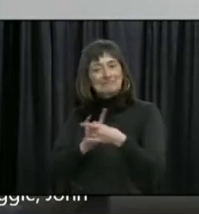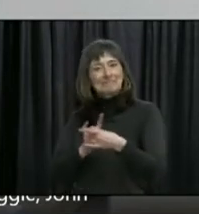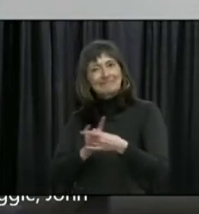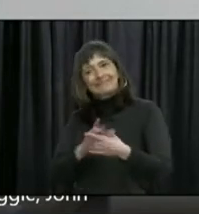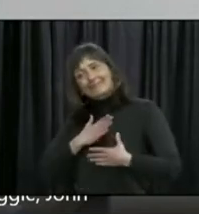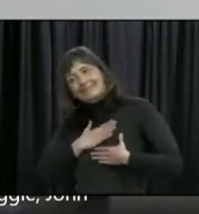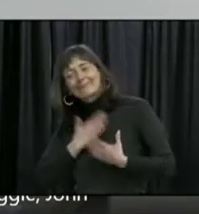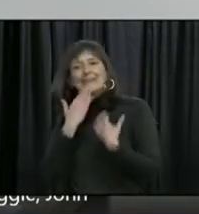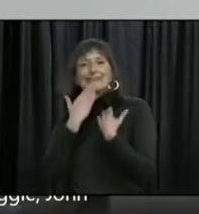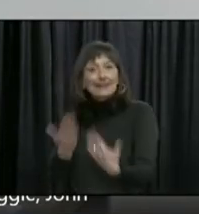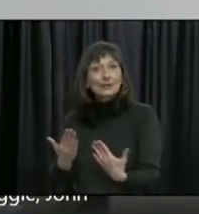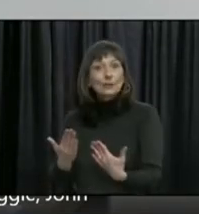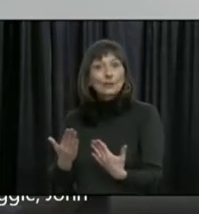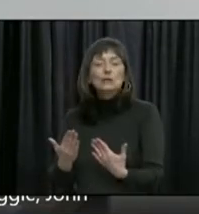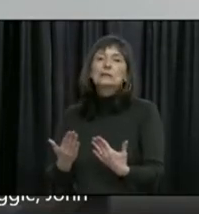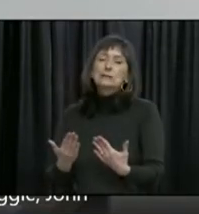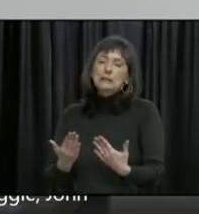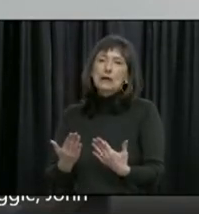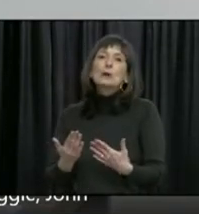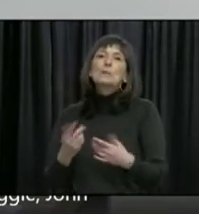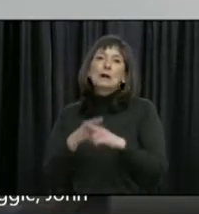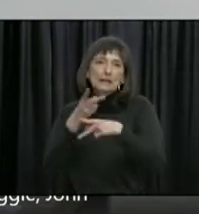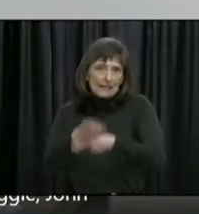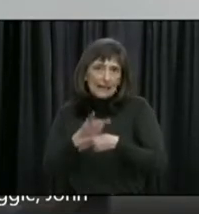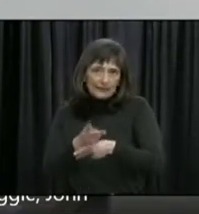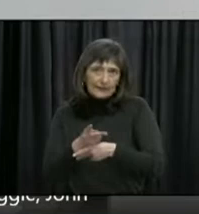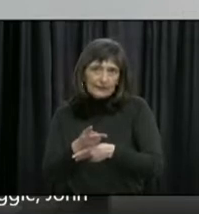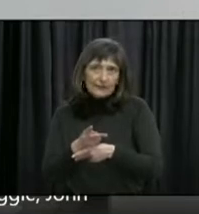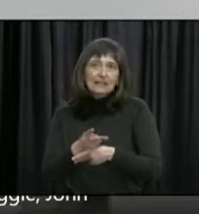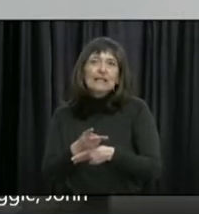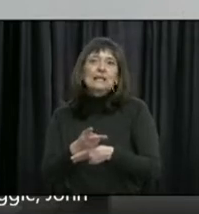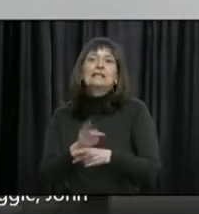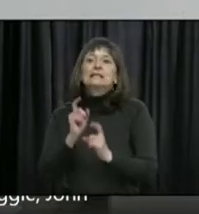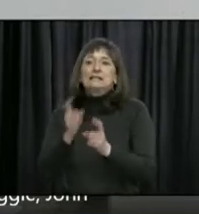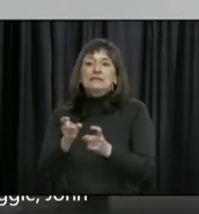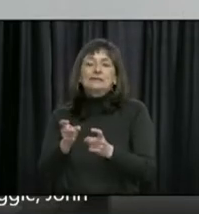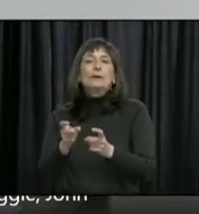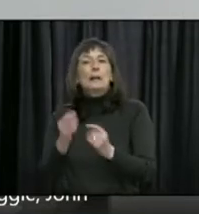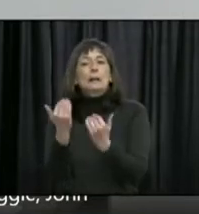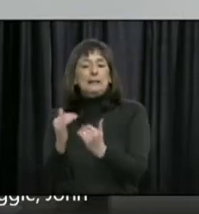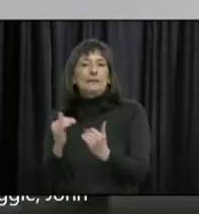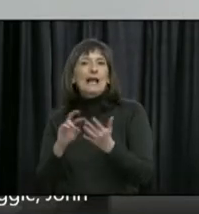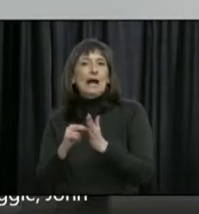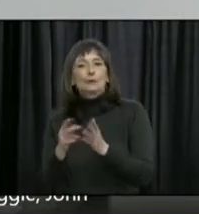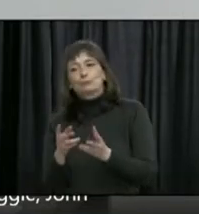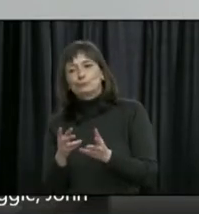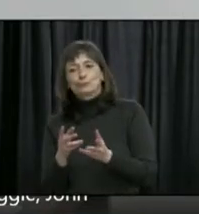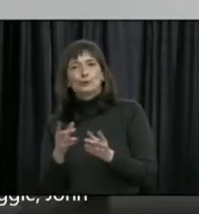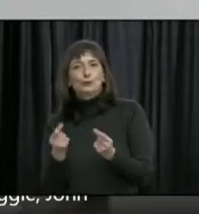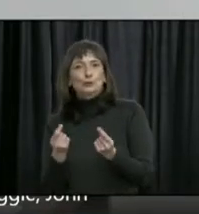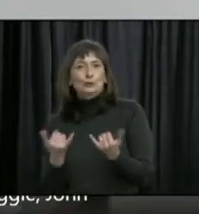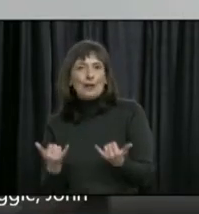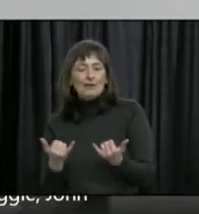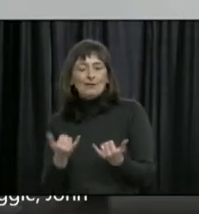these are safe, yet limited ways in which we can introduce